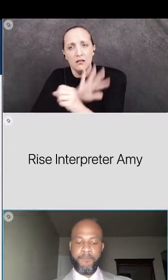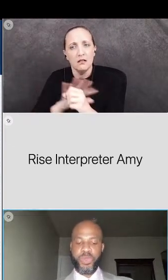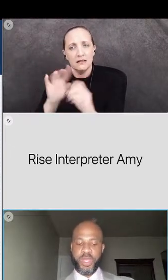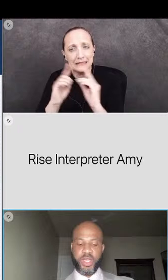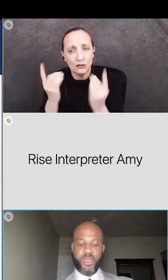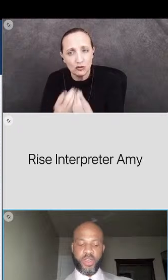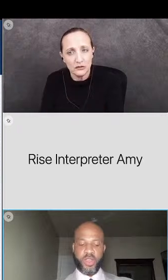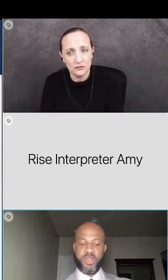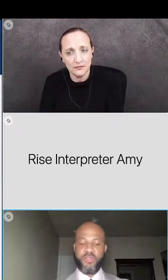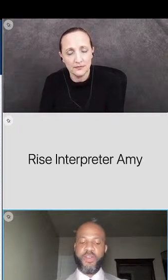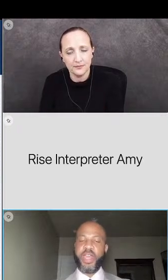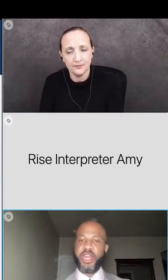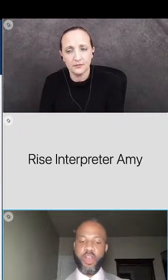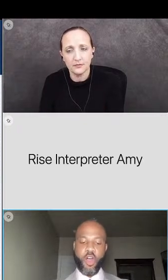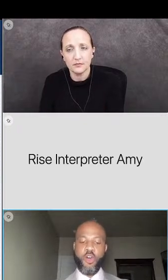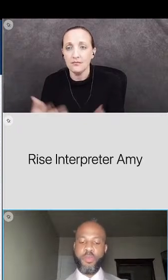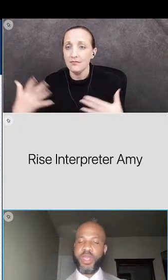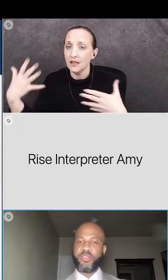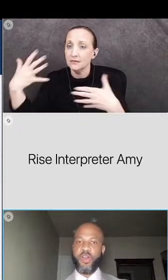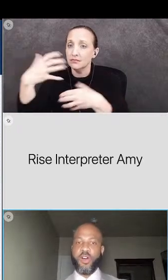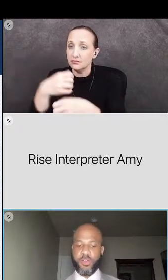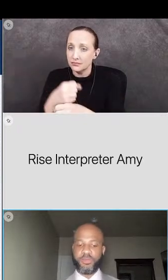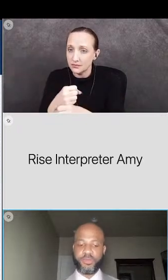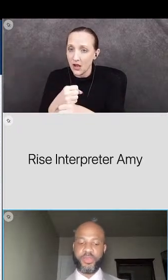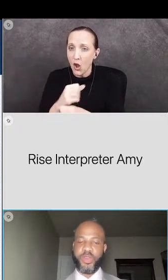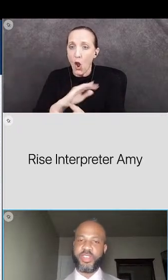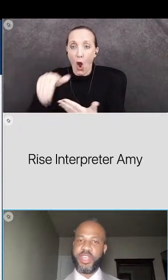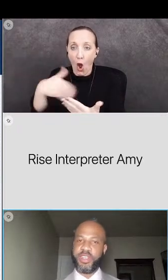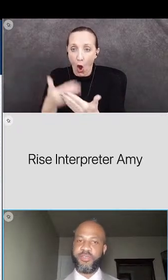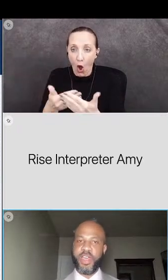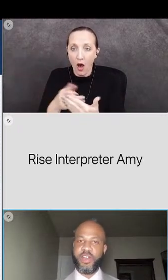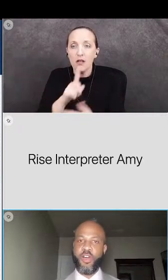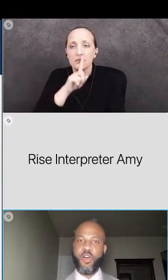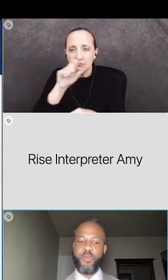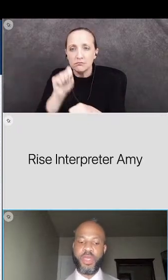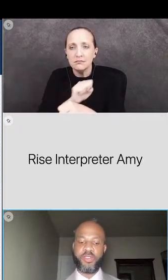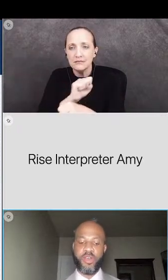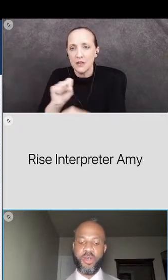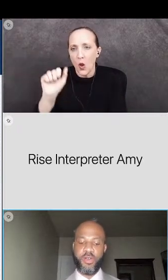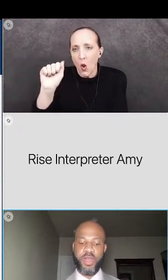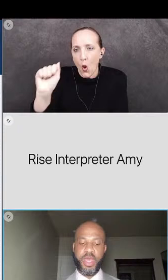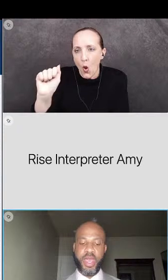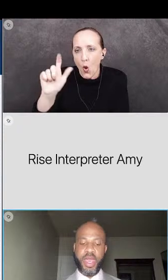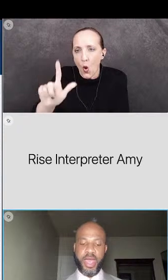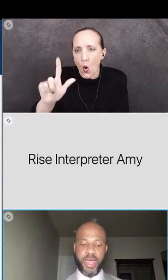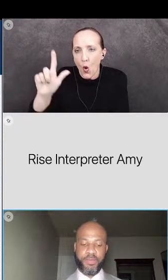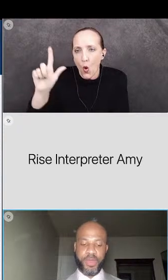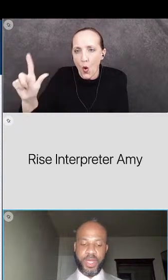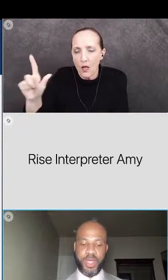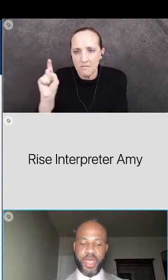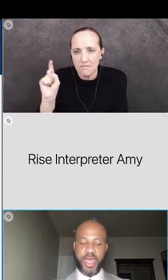summary defining all means all once again defining all means all